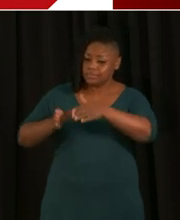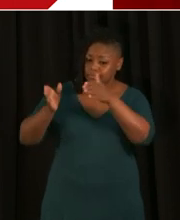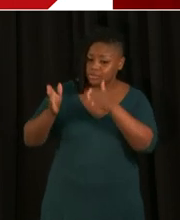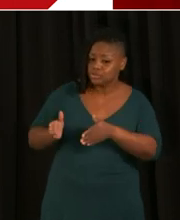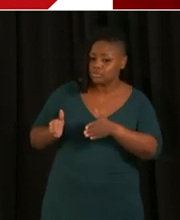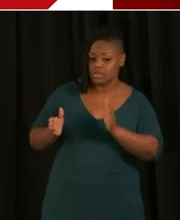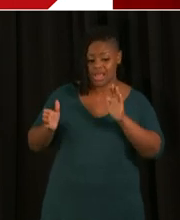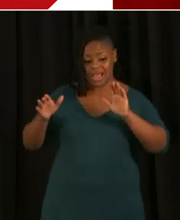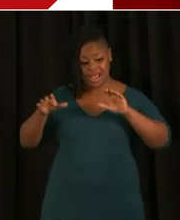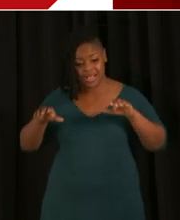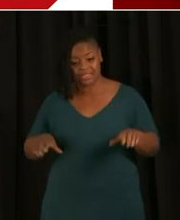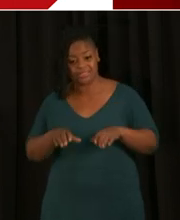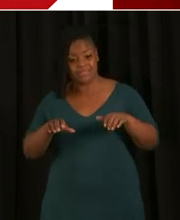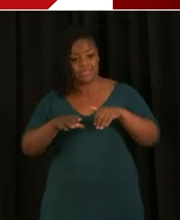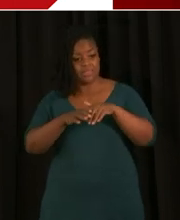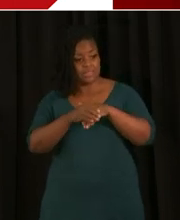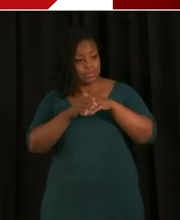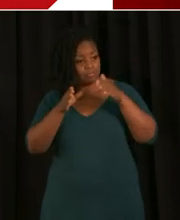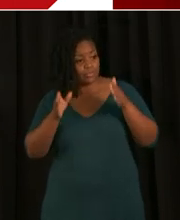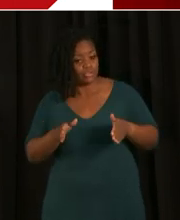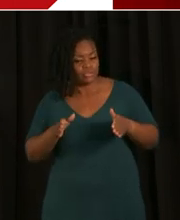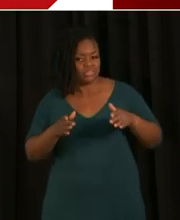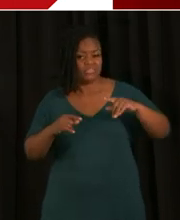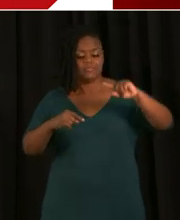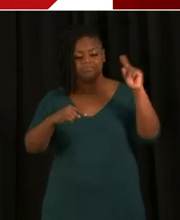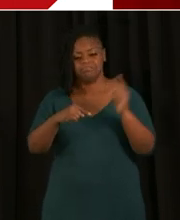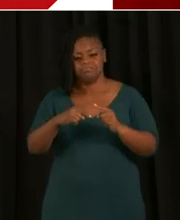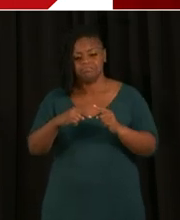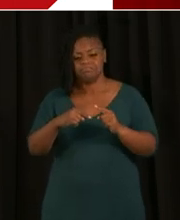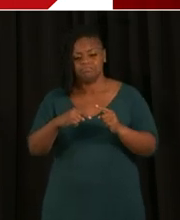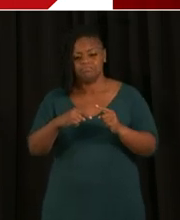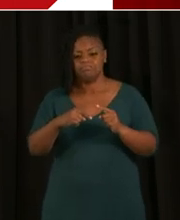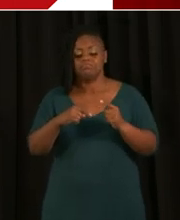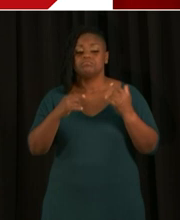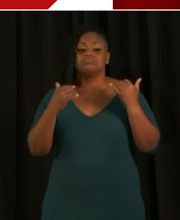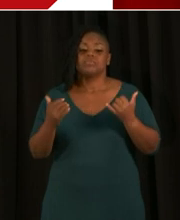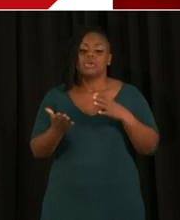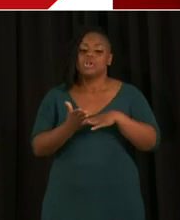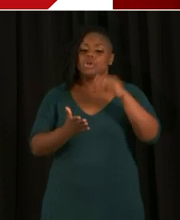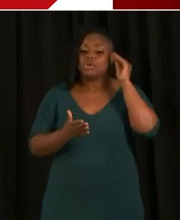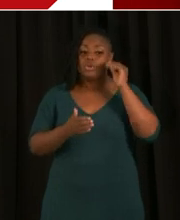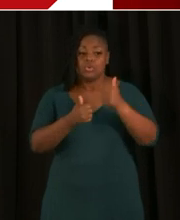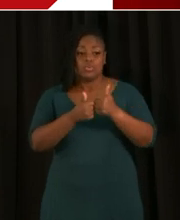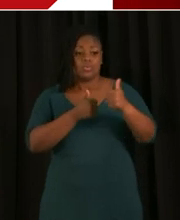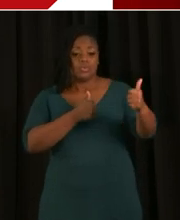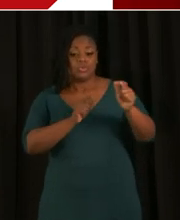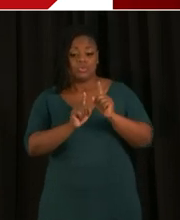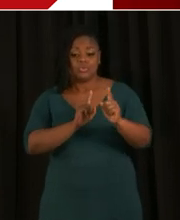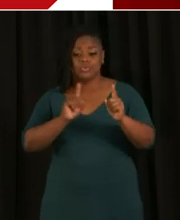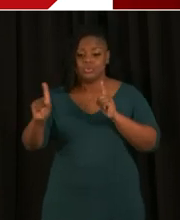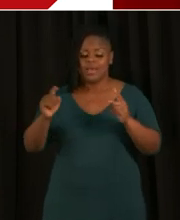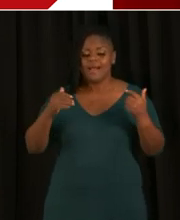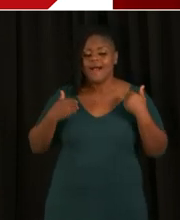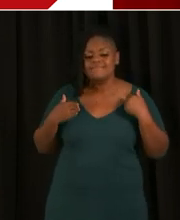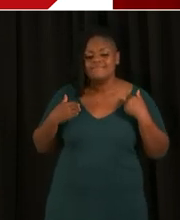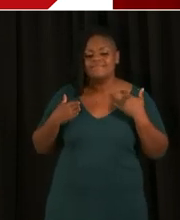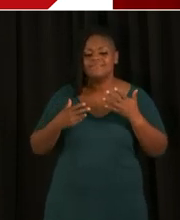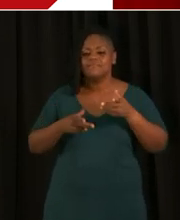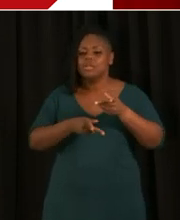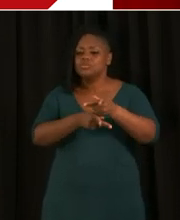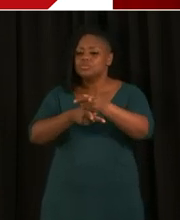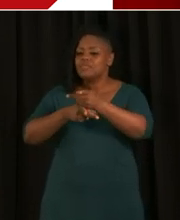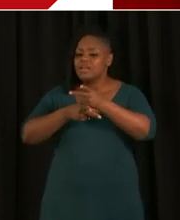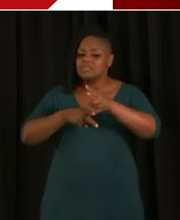in school buildings remotely under the supervision of an adult. We are training the adults and